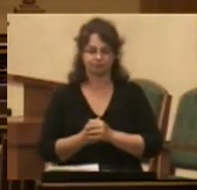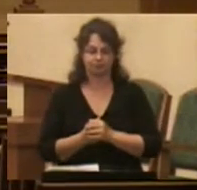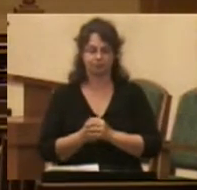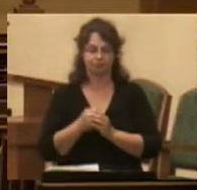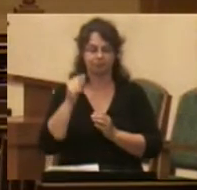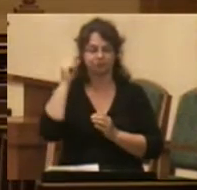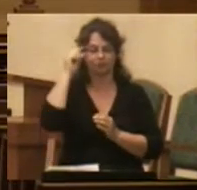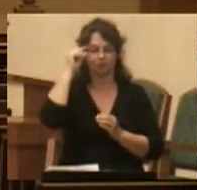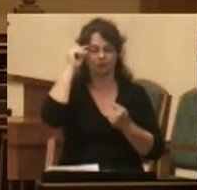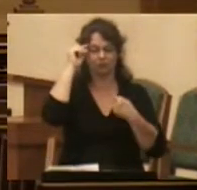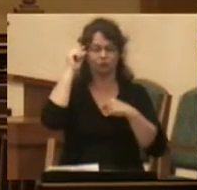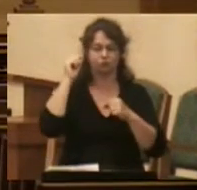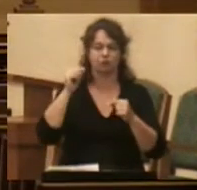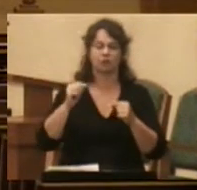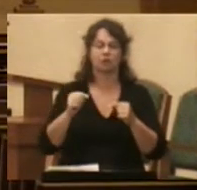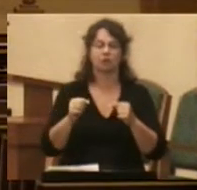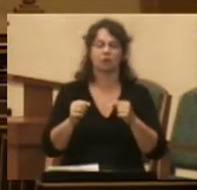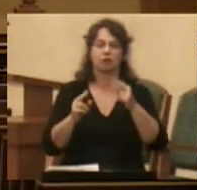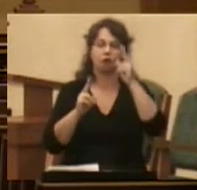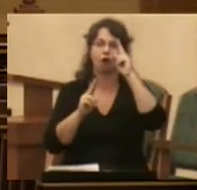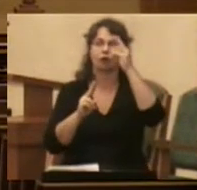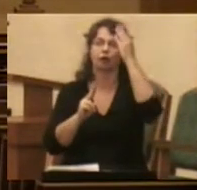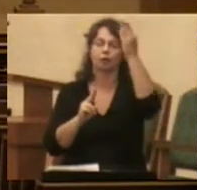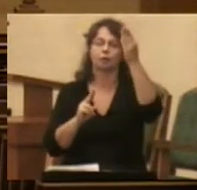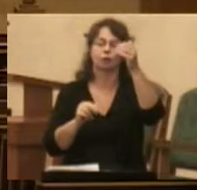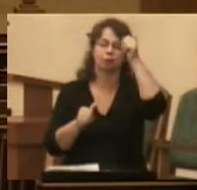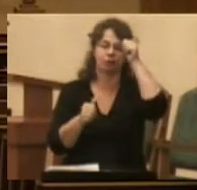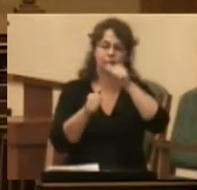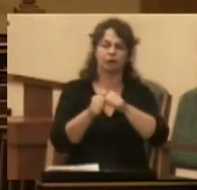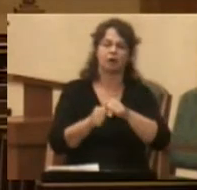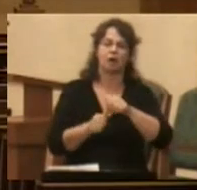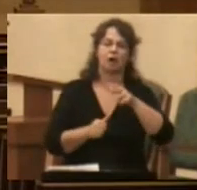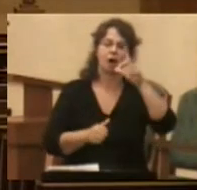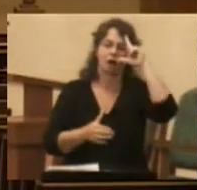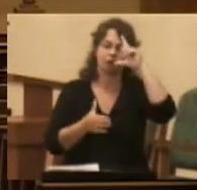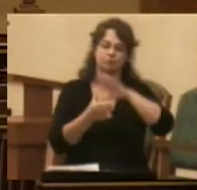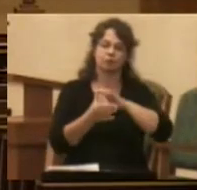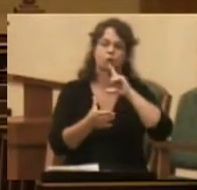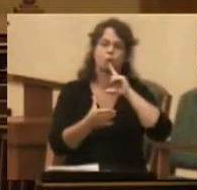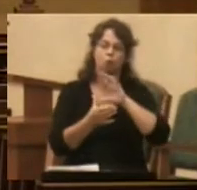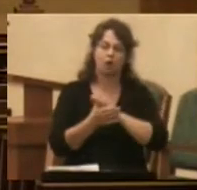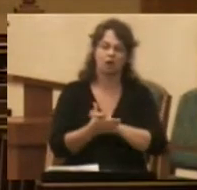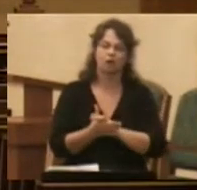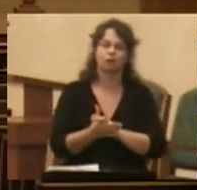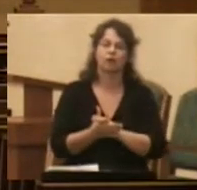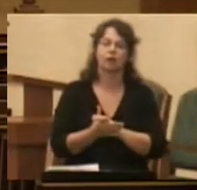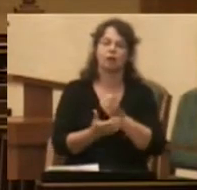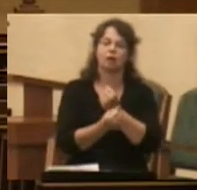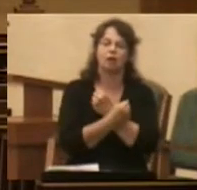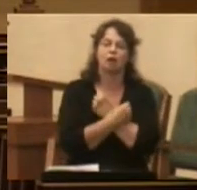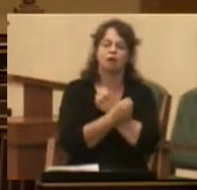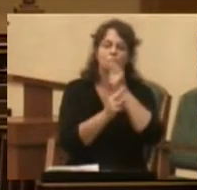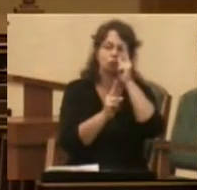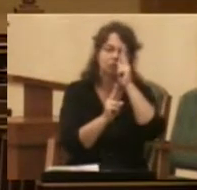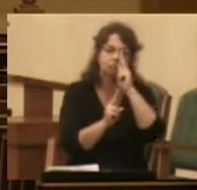and conduct are pure and honorable and husband and wife love and respect each other.